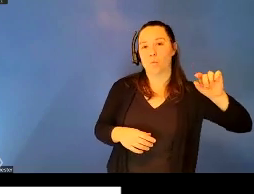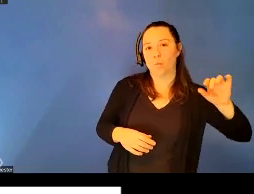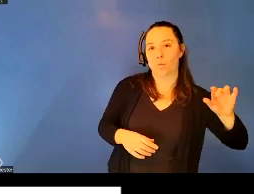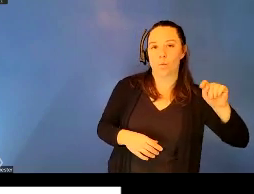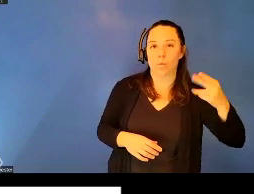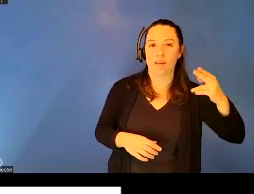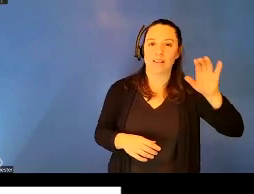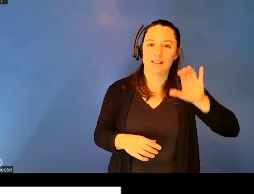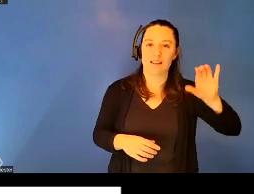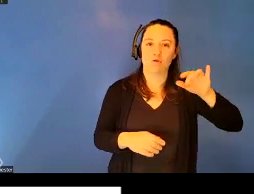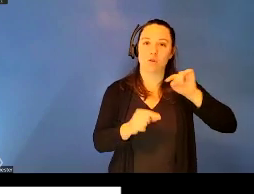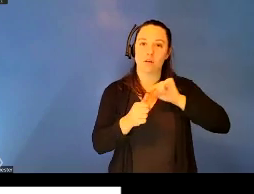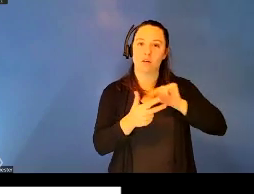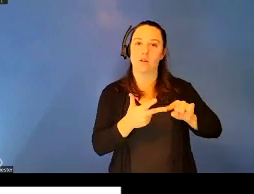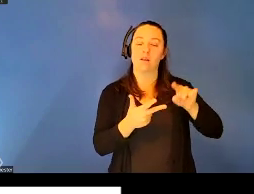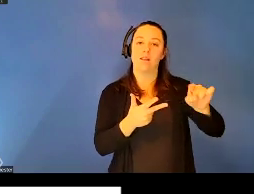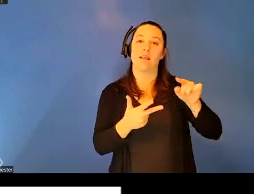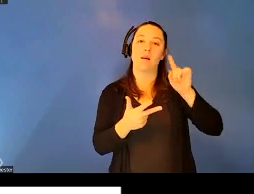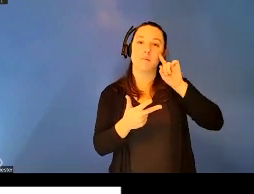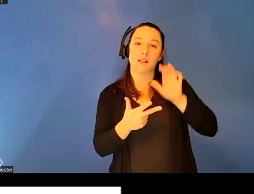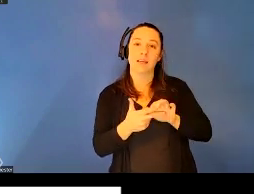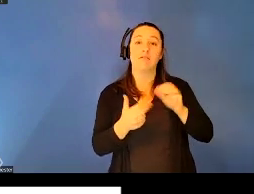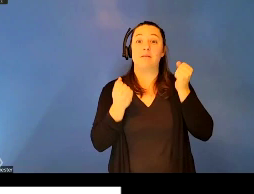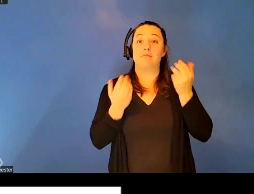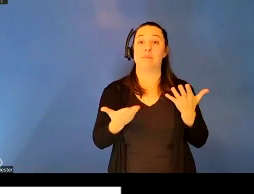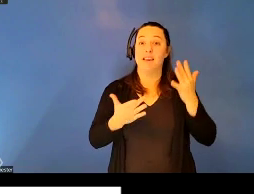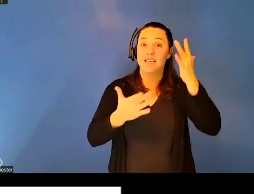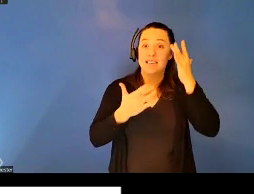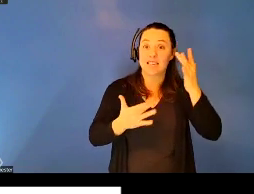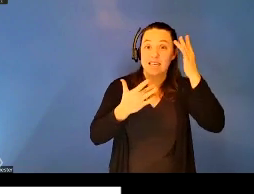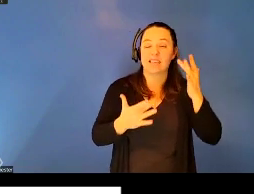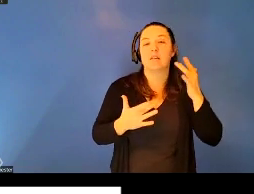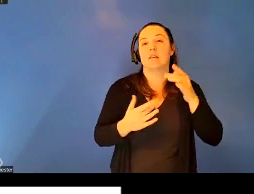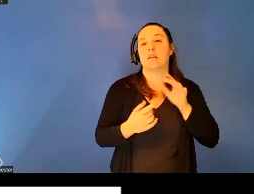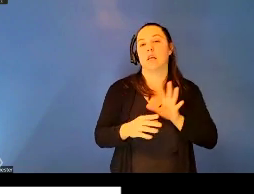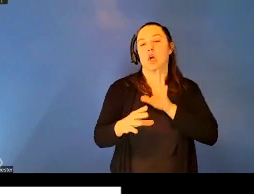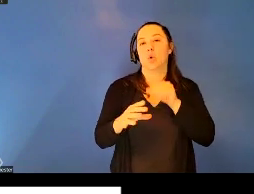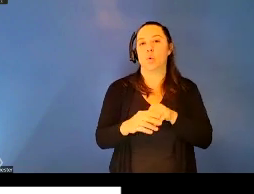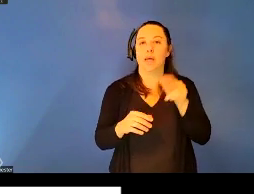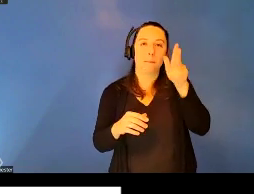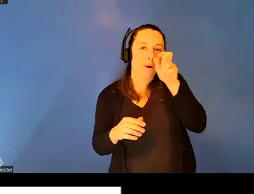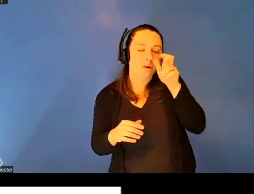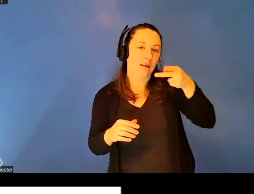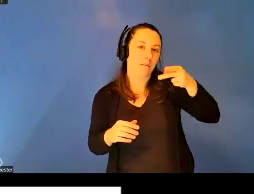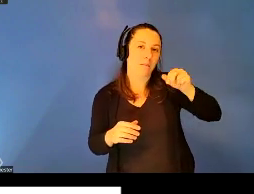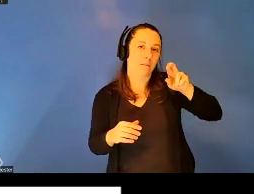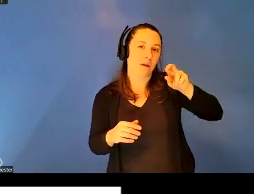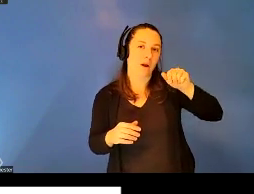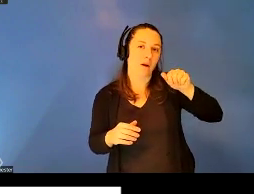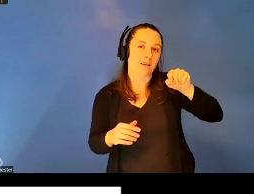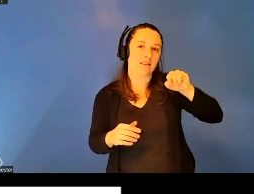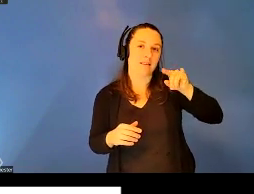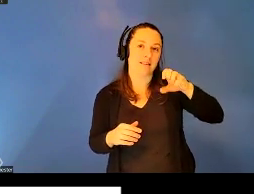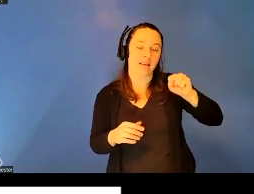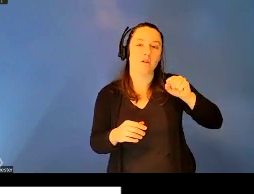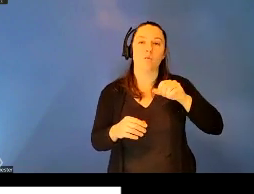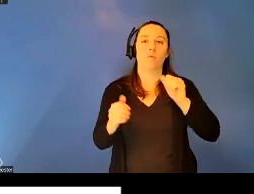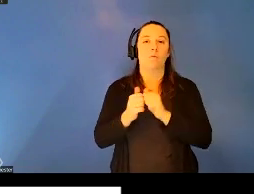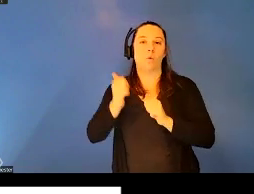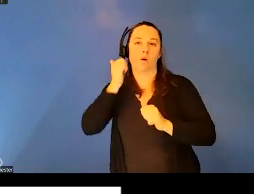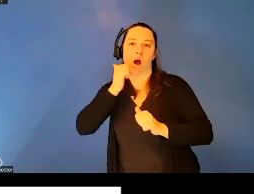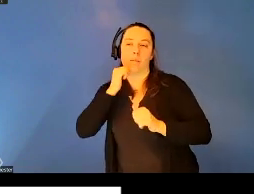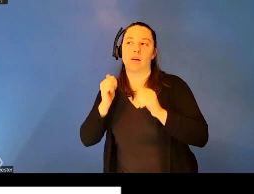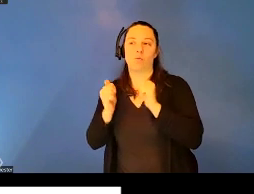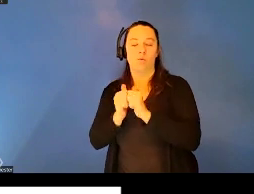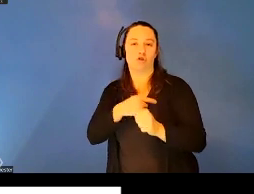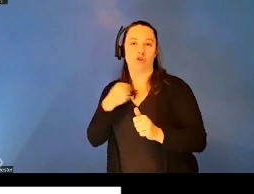variety of diseases including parasitic diseases were more common among Chinese immigrants and were used as a basis of exclusion, especially at Western points of